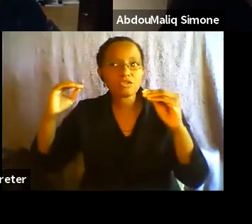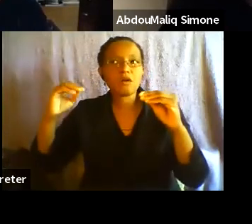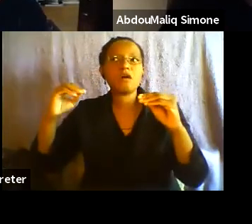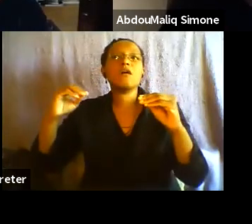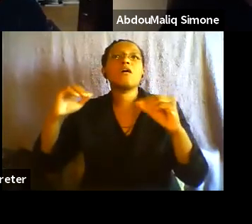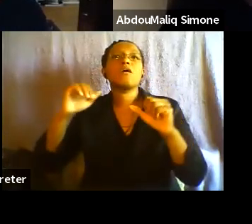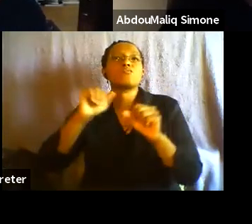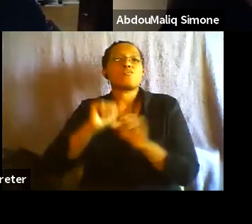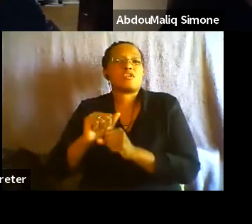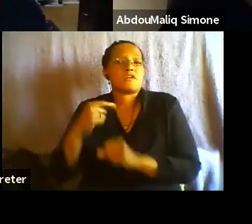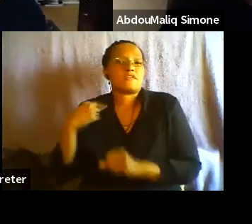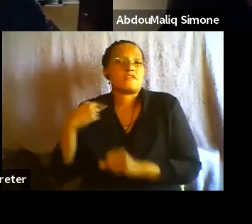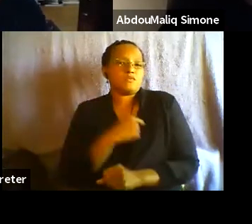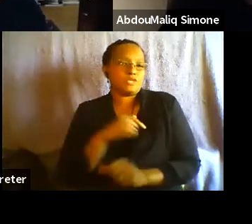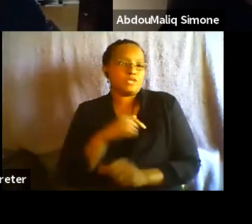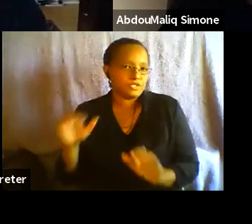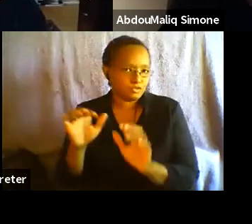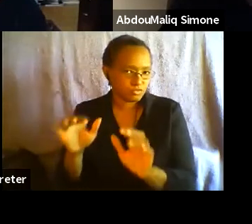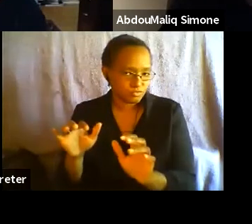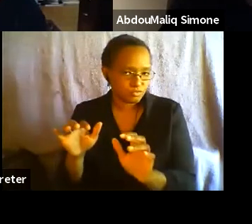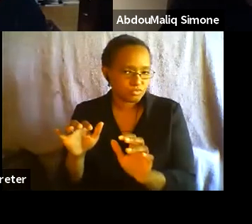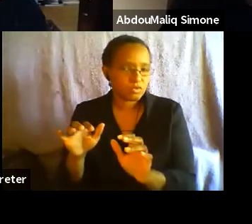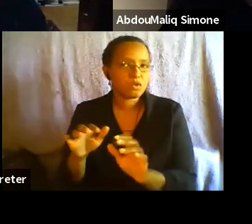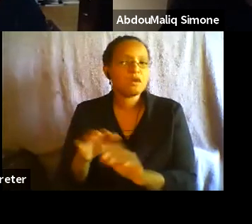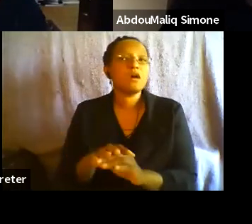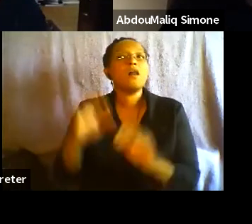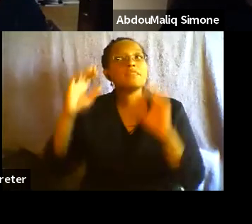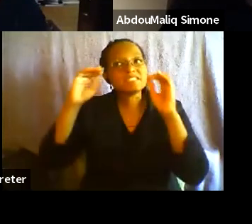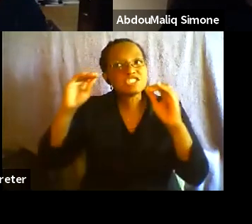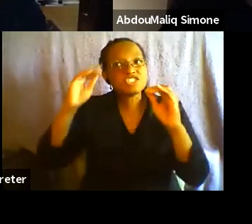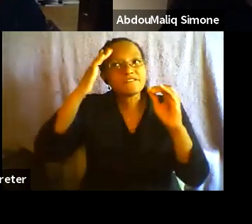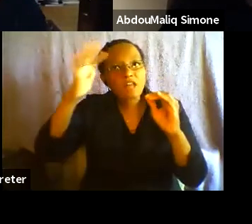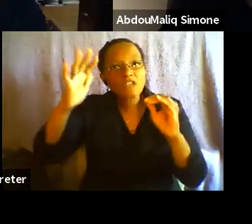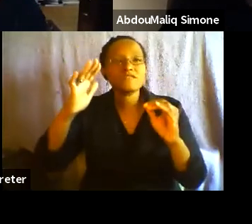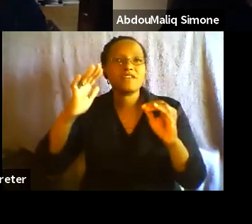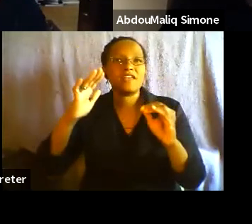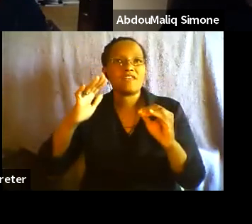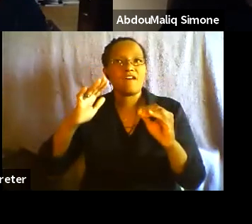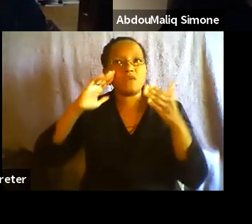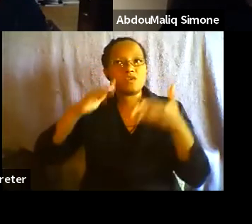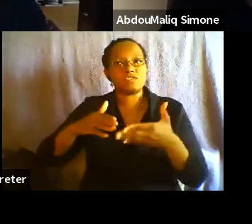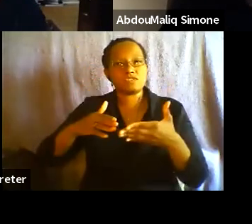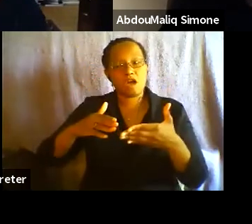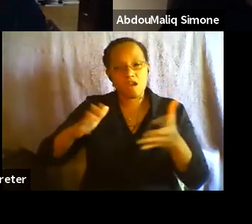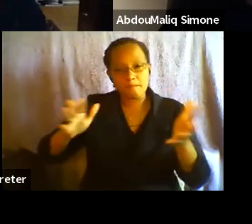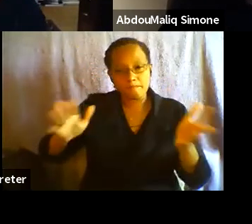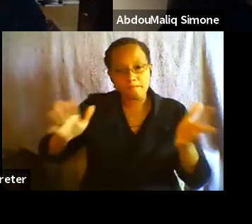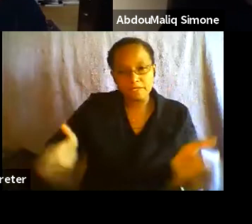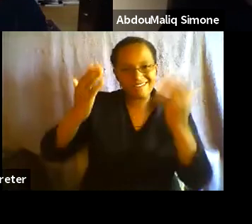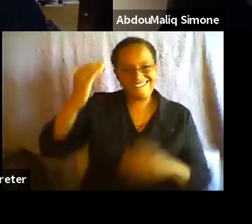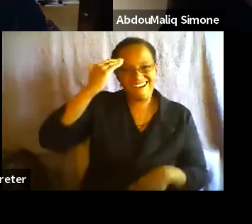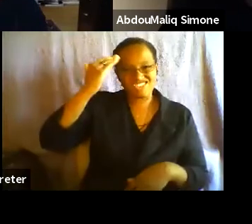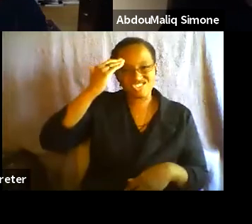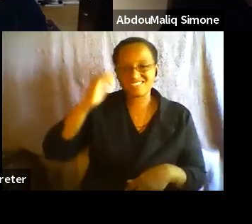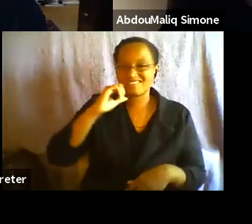that we do in terms of building consciousness, not in terms of adding content to